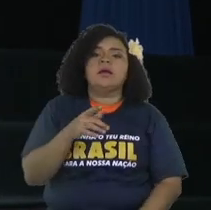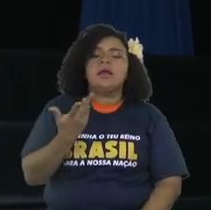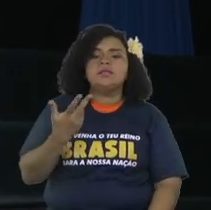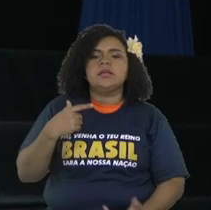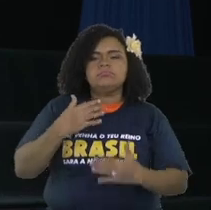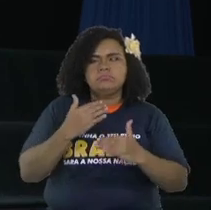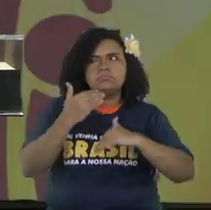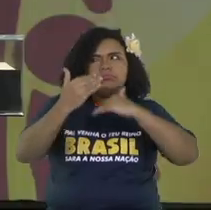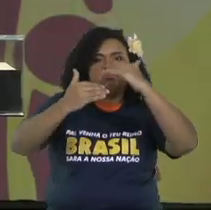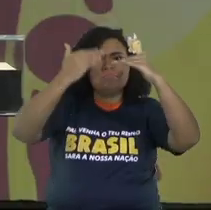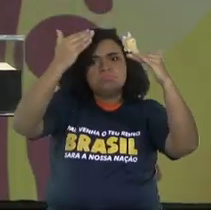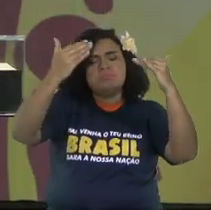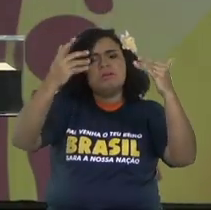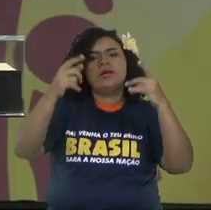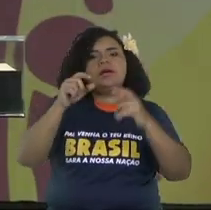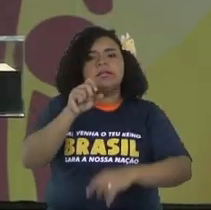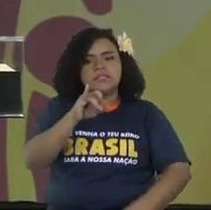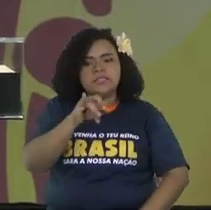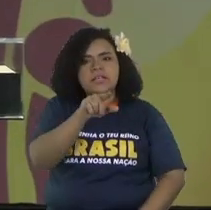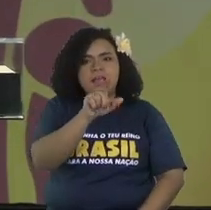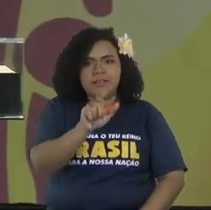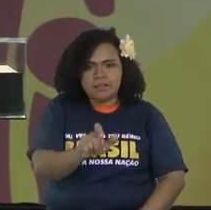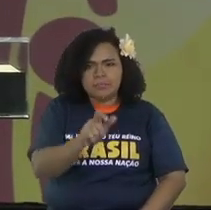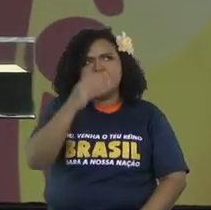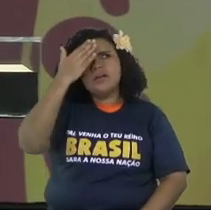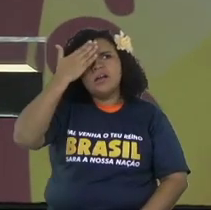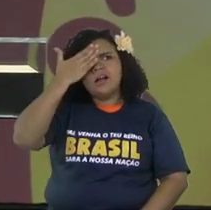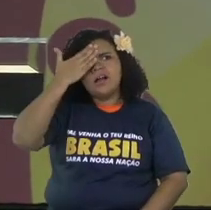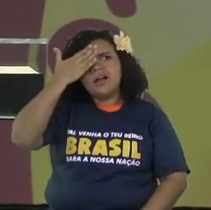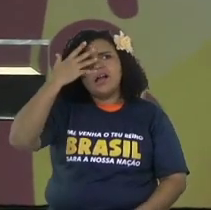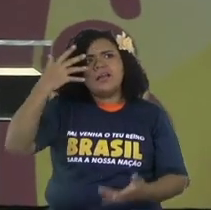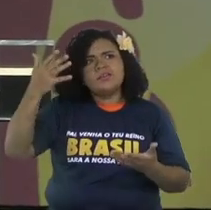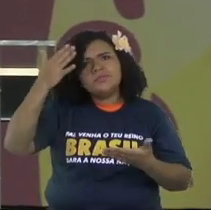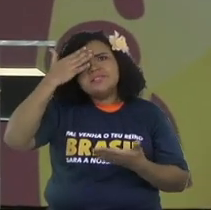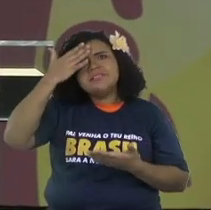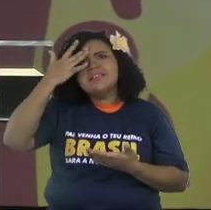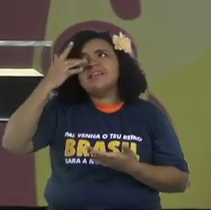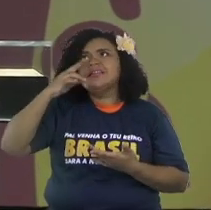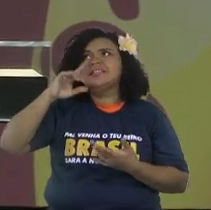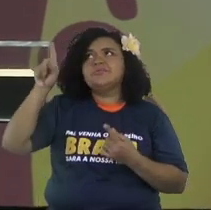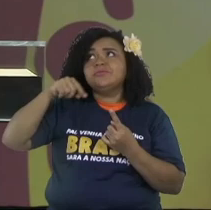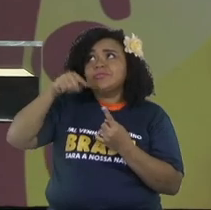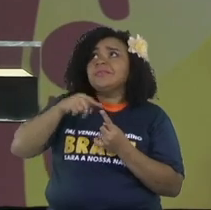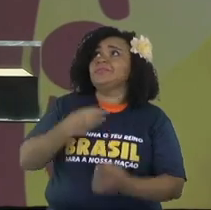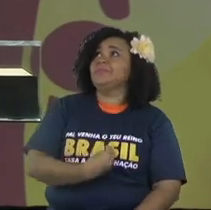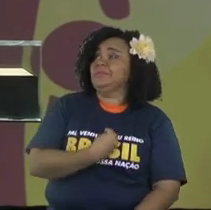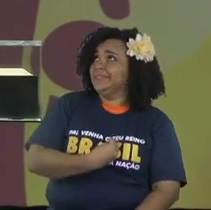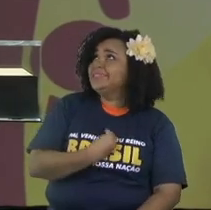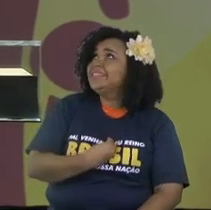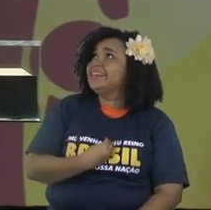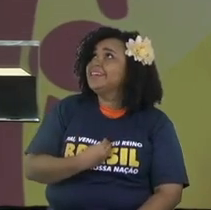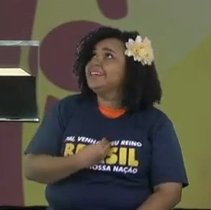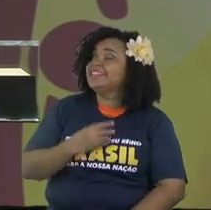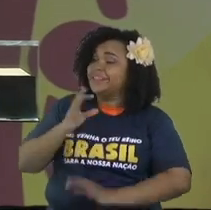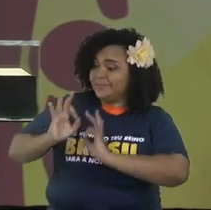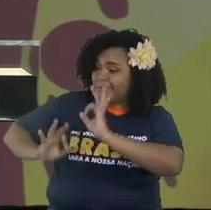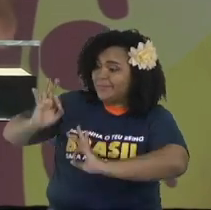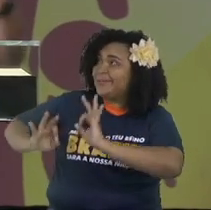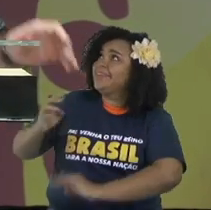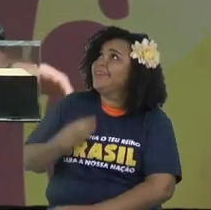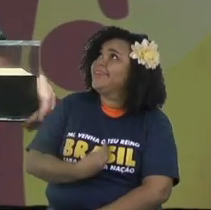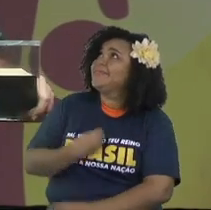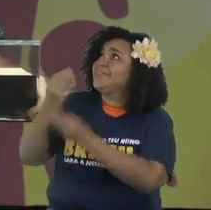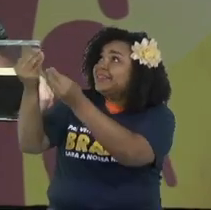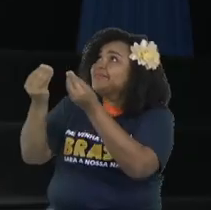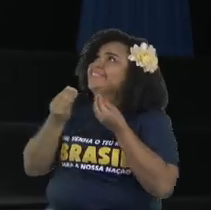for the purpose that God has made you to do. And you fill yourself in the purpose that